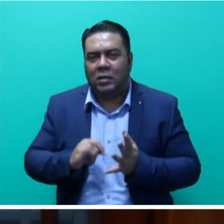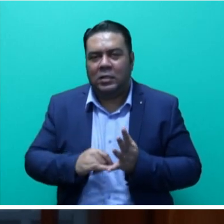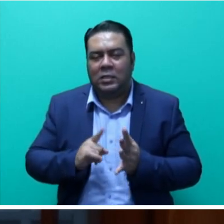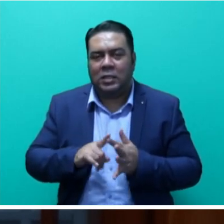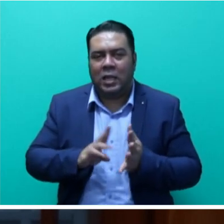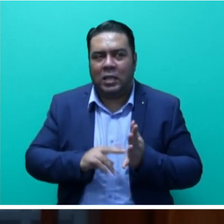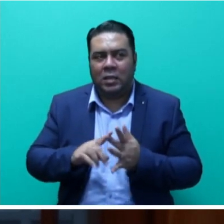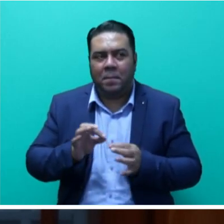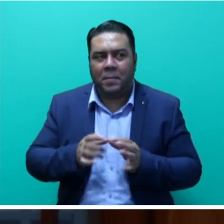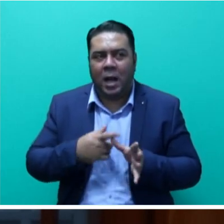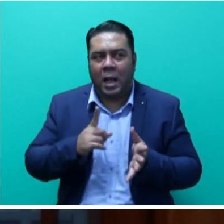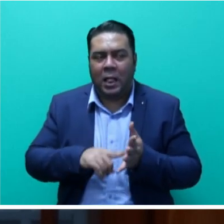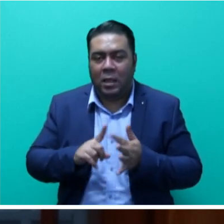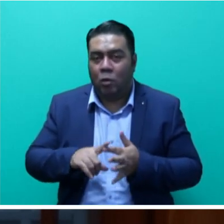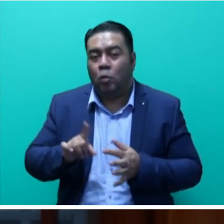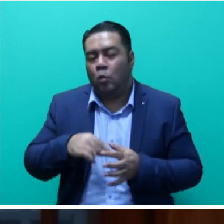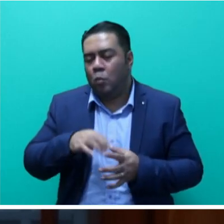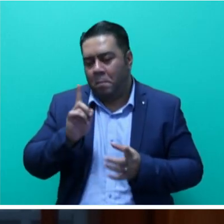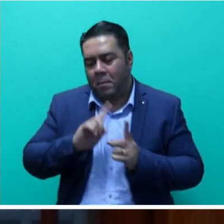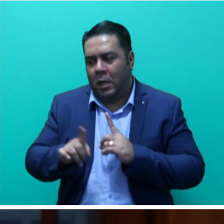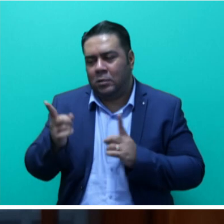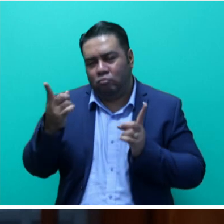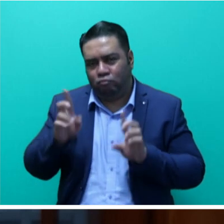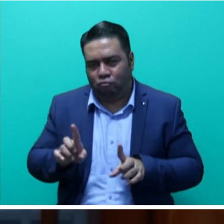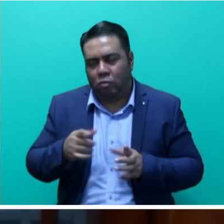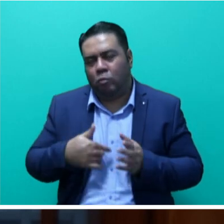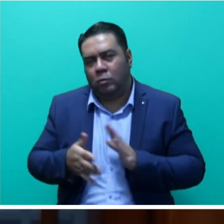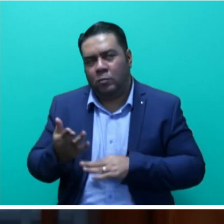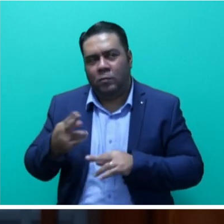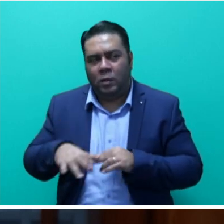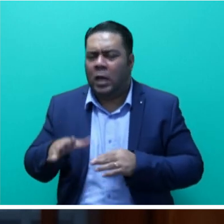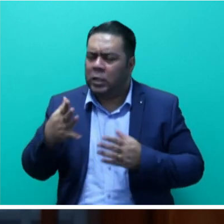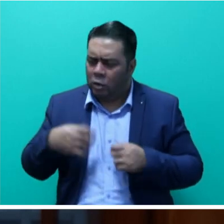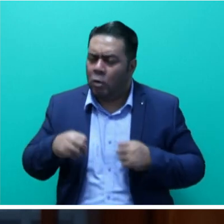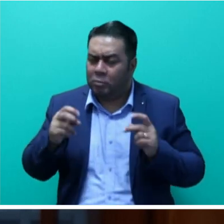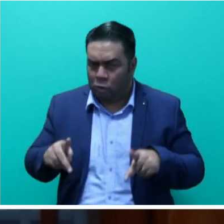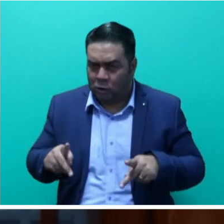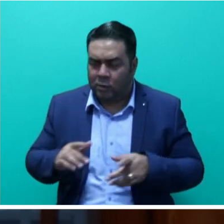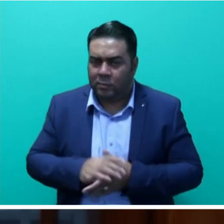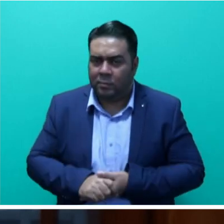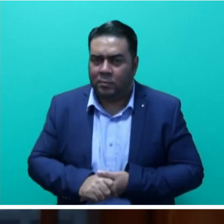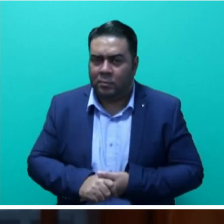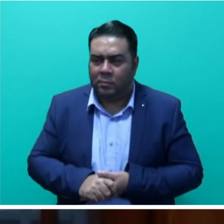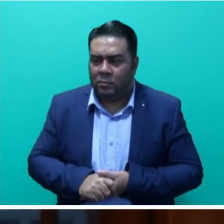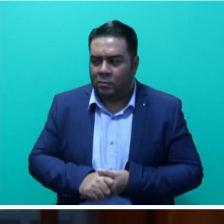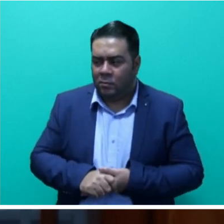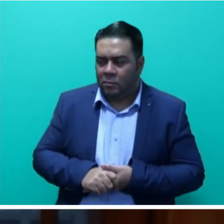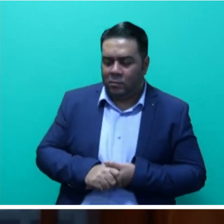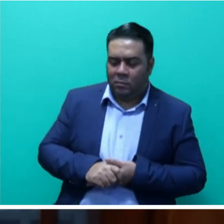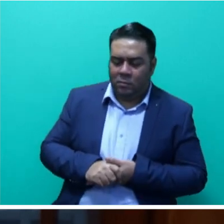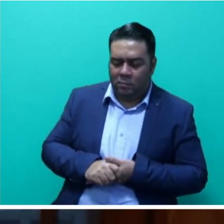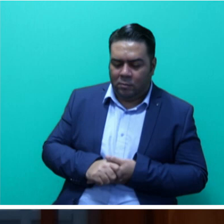away while we were away, and I take this opportunity on behalf of the Parliament